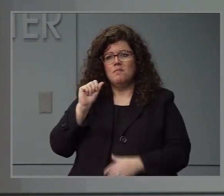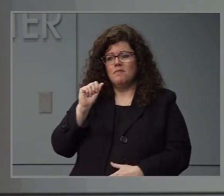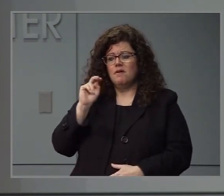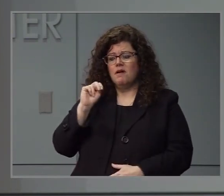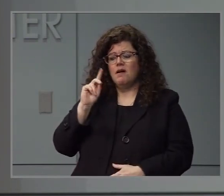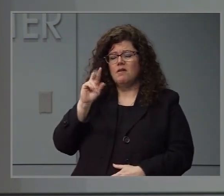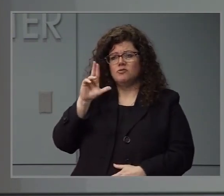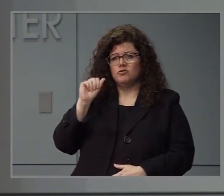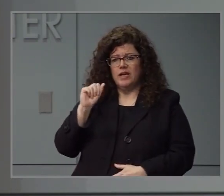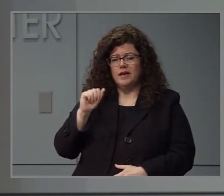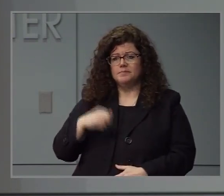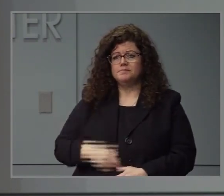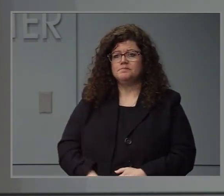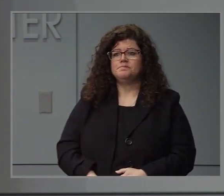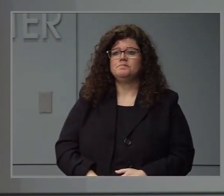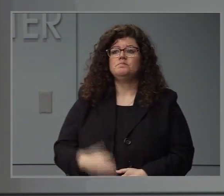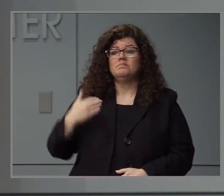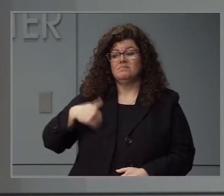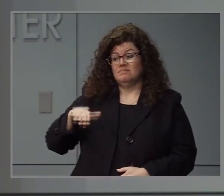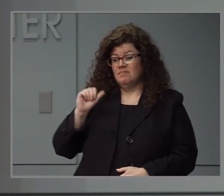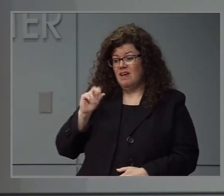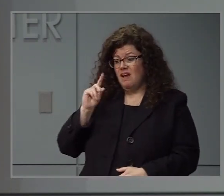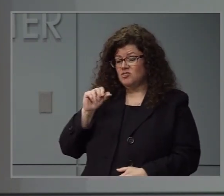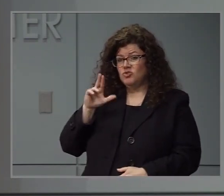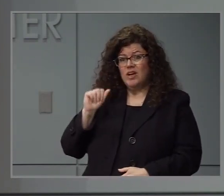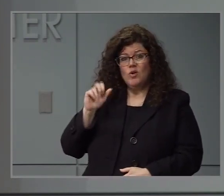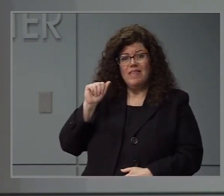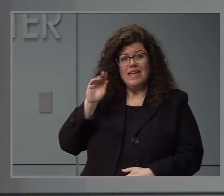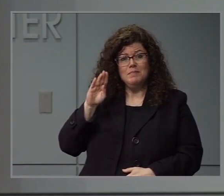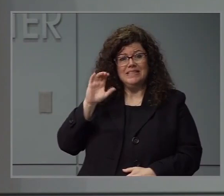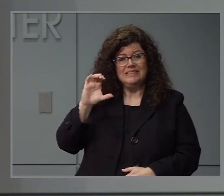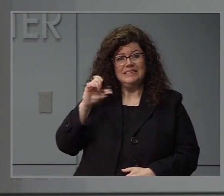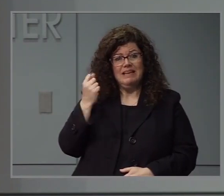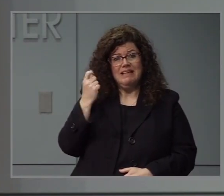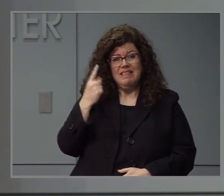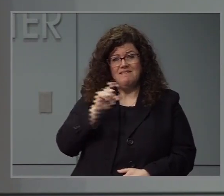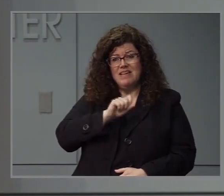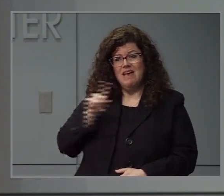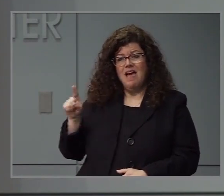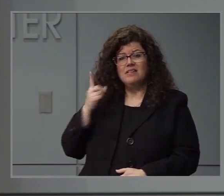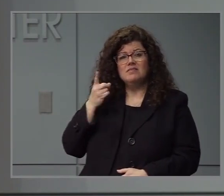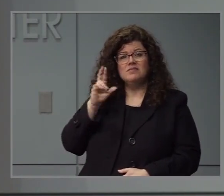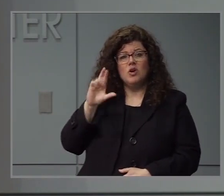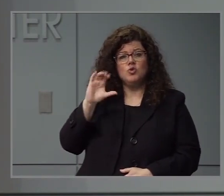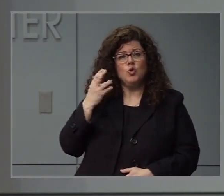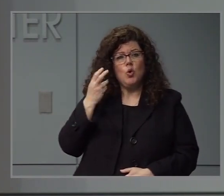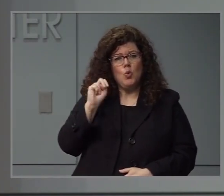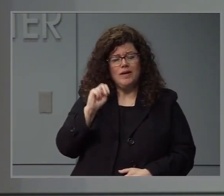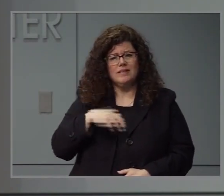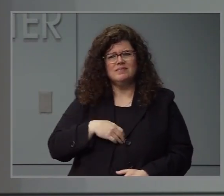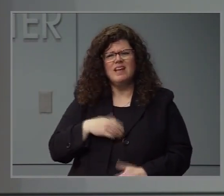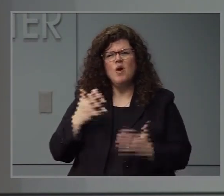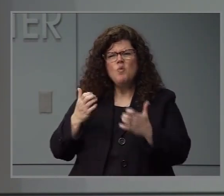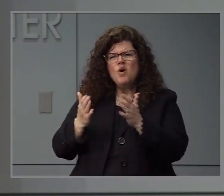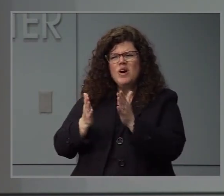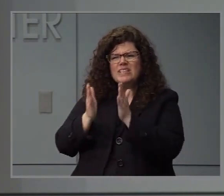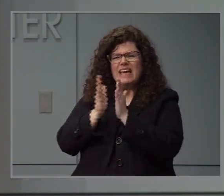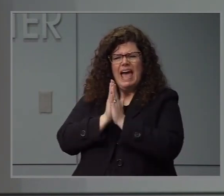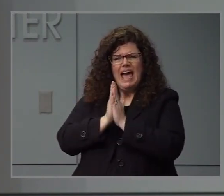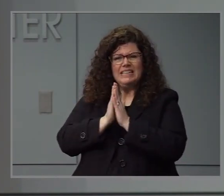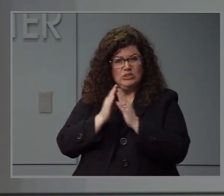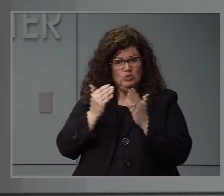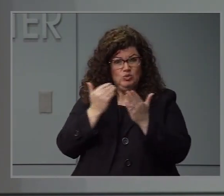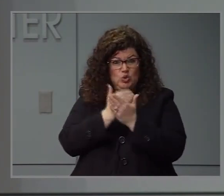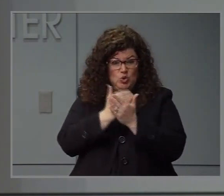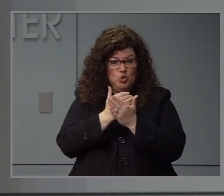Hi, Dr. Cohen. It's Andrea Blanford with ABC 11. I had a question about the outbreak at News Correctional.